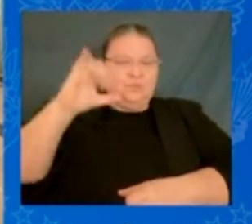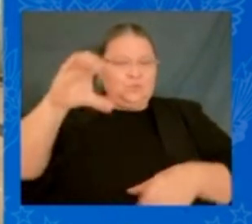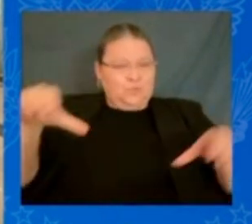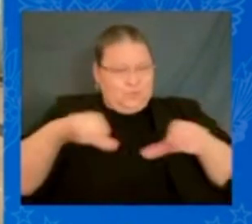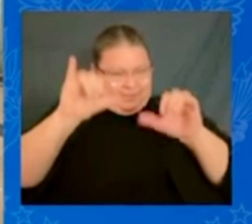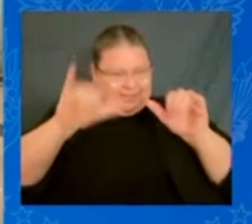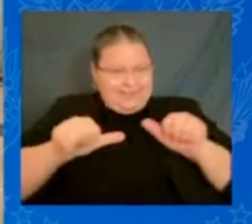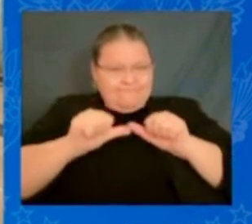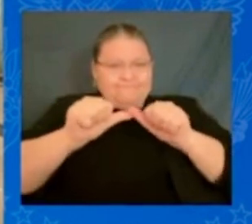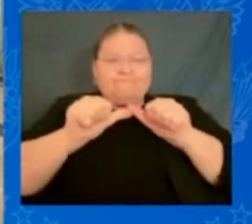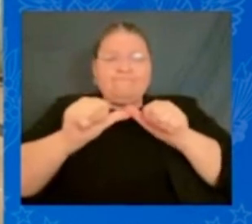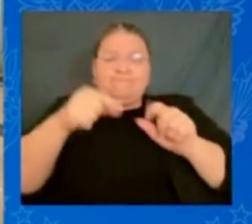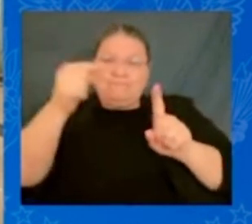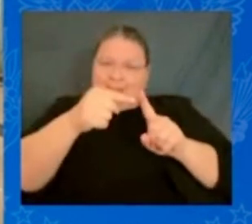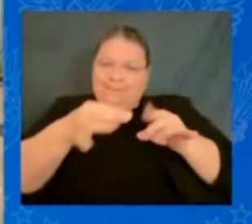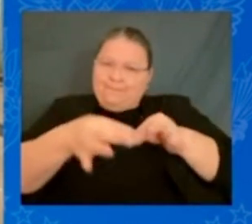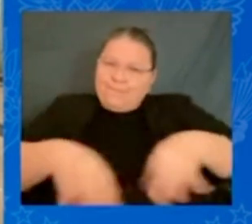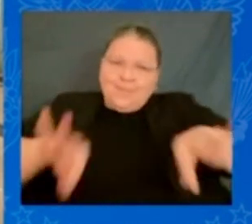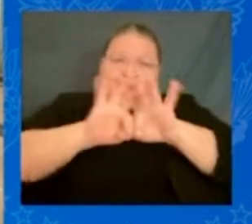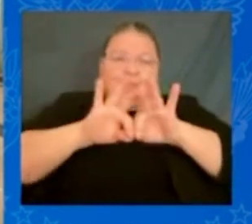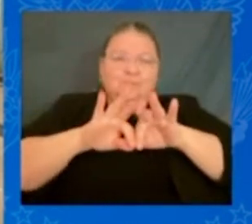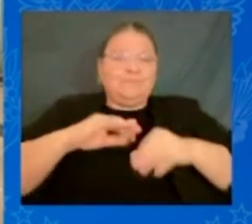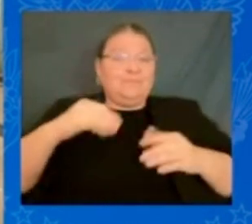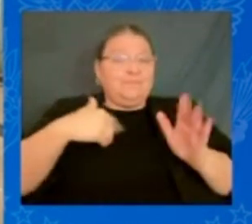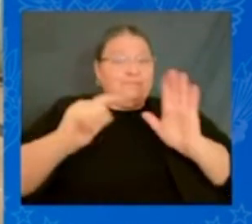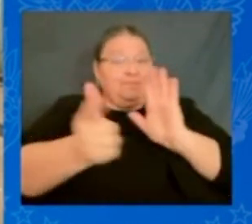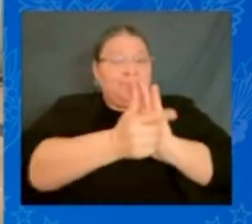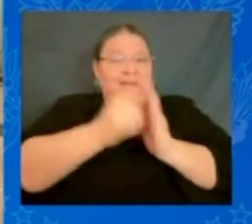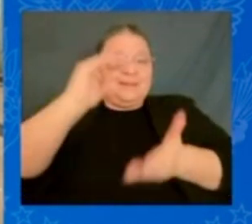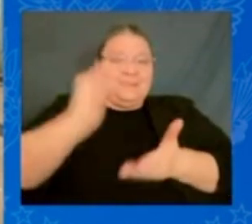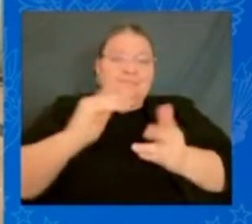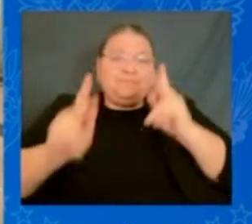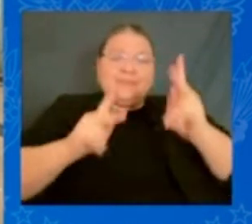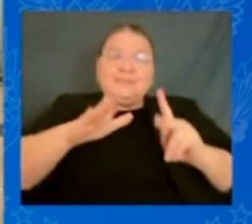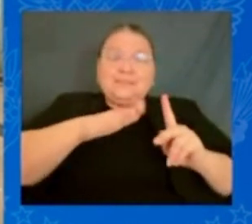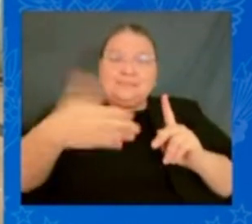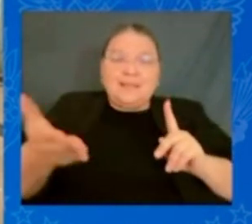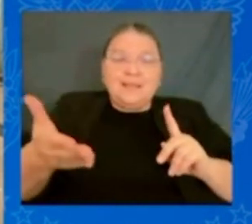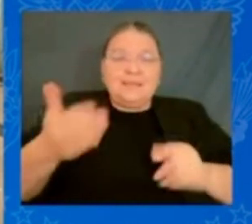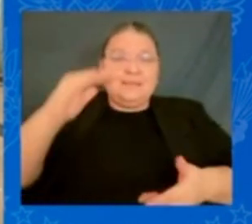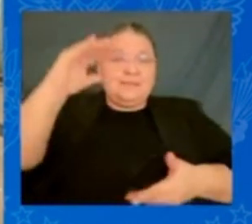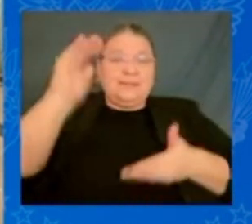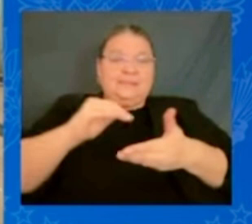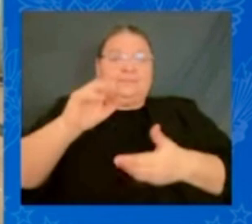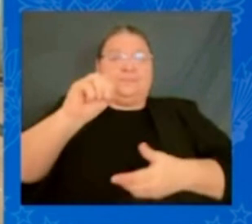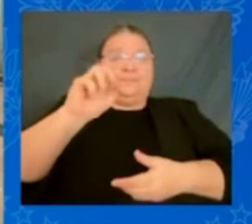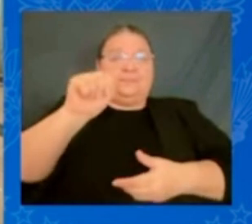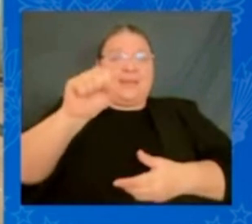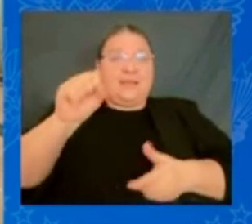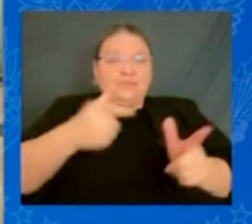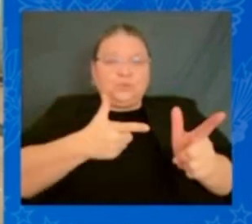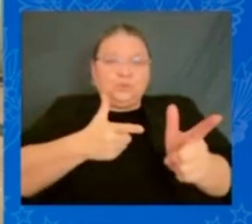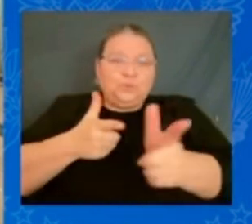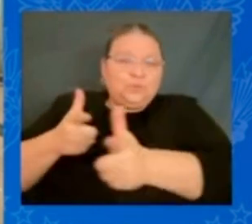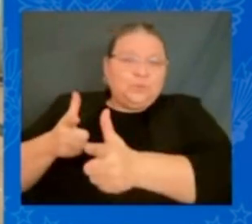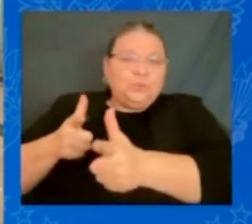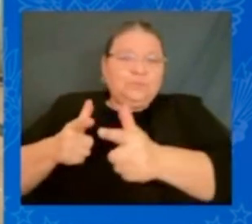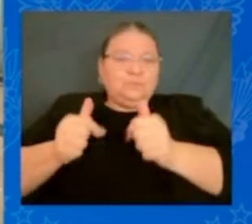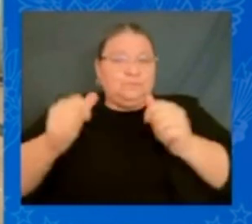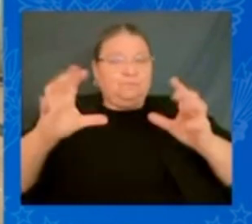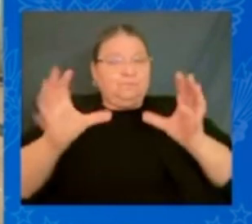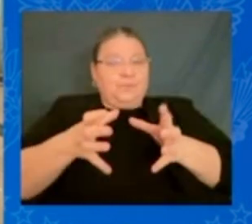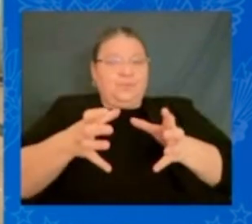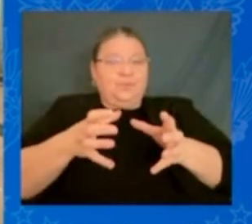When we had the ban, fewer people died, fewer mass shootings. And together, we're saying loud and clearly